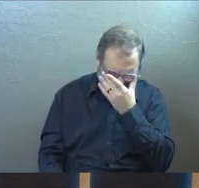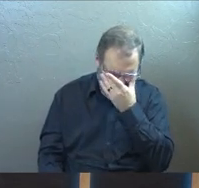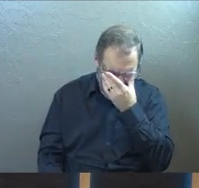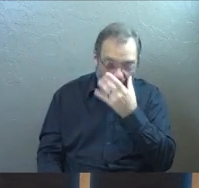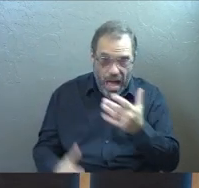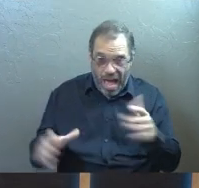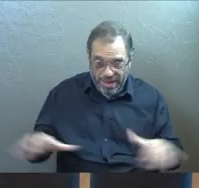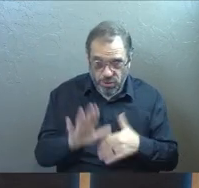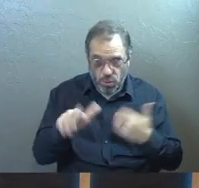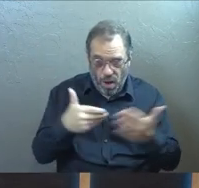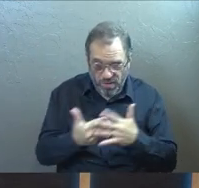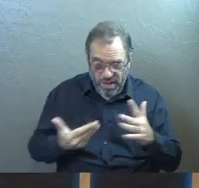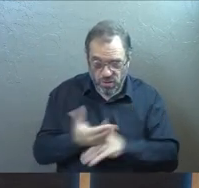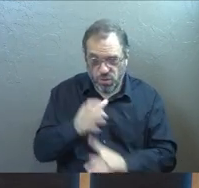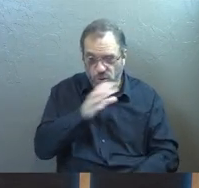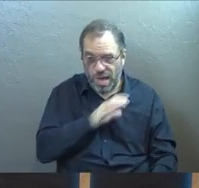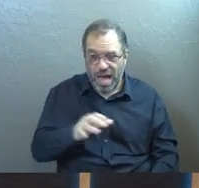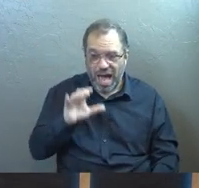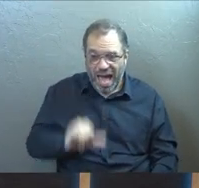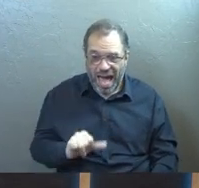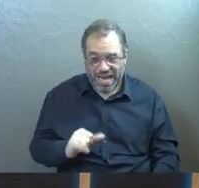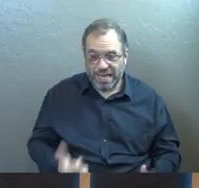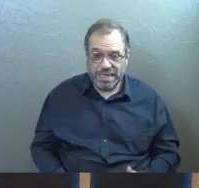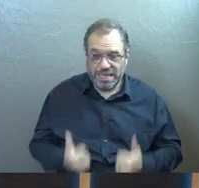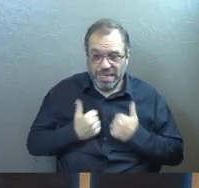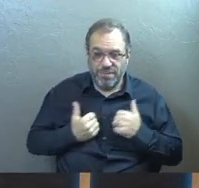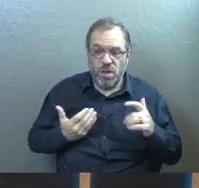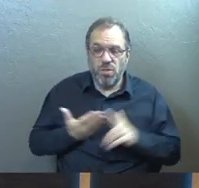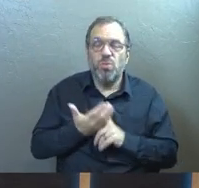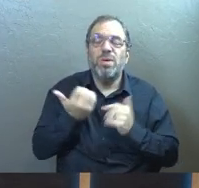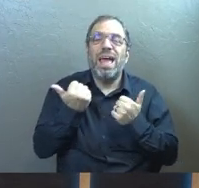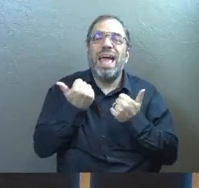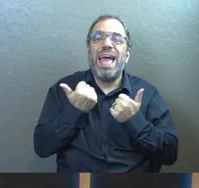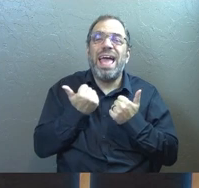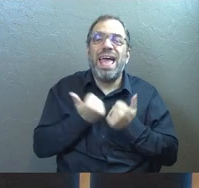I can do all things. He's saying I can live through anything.